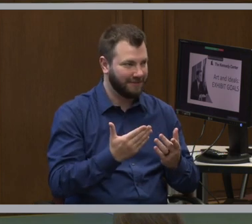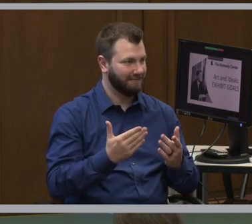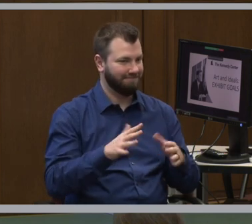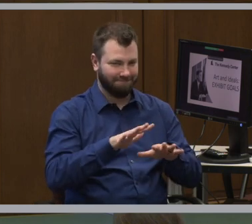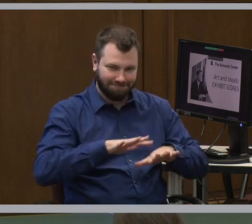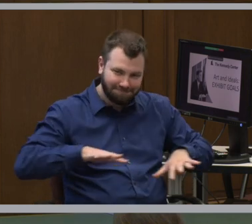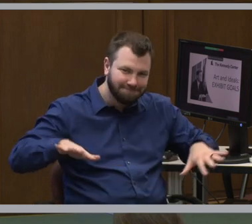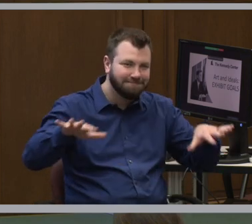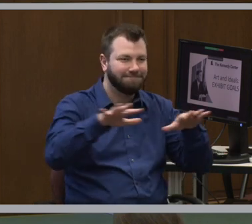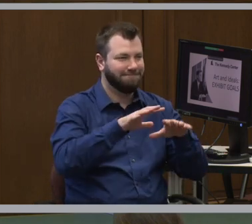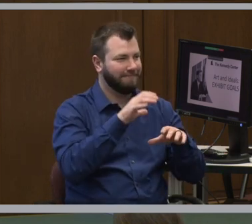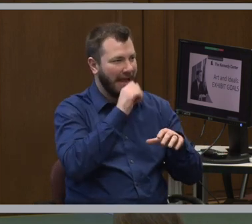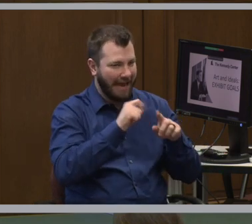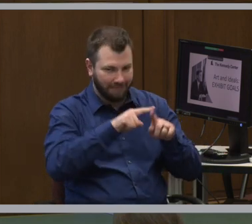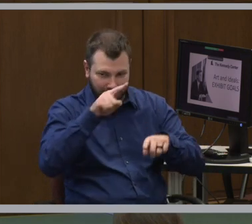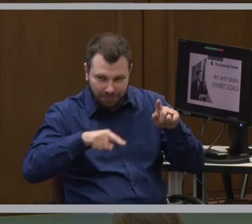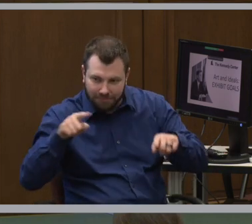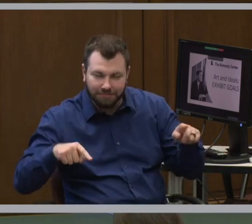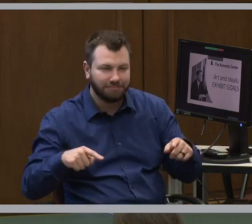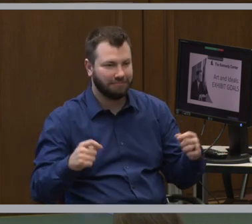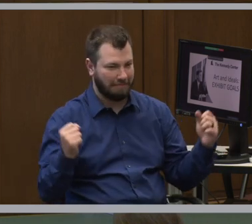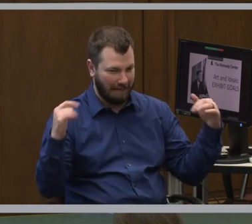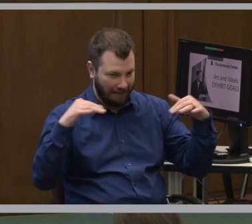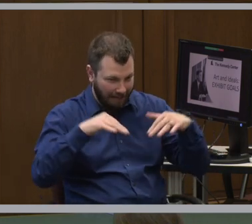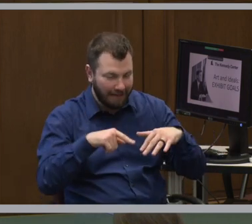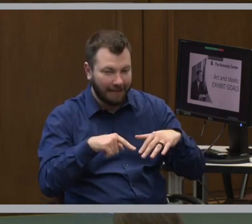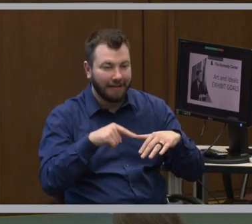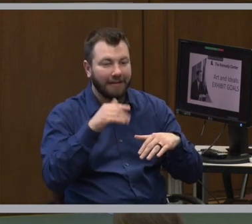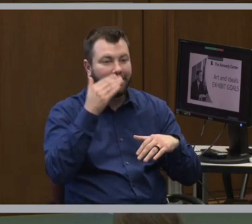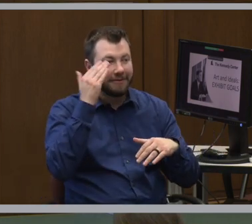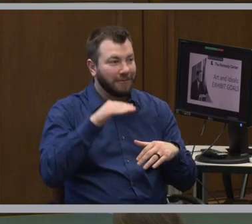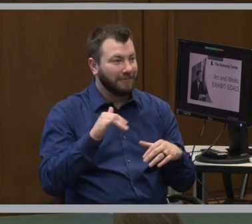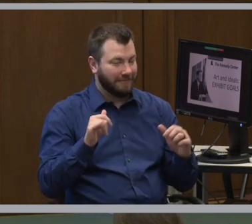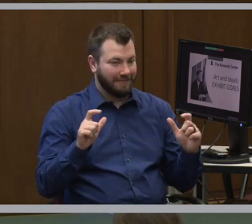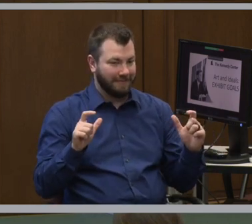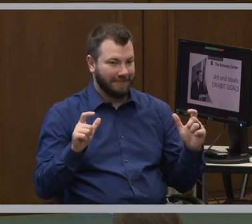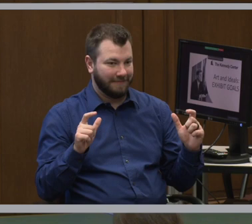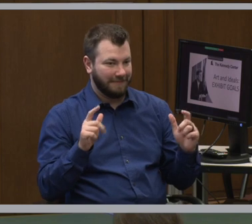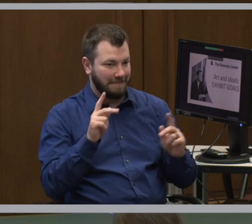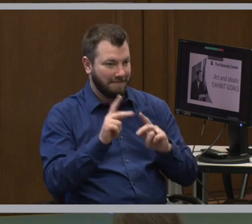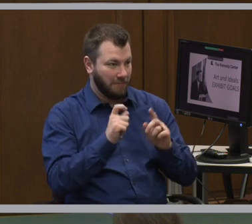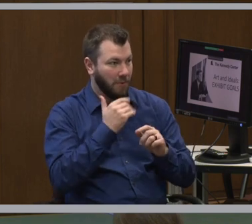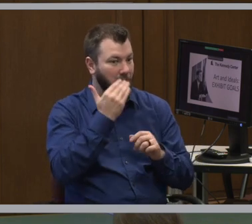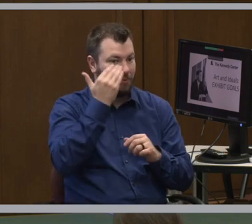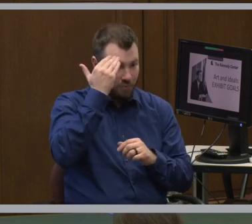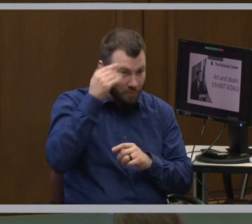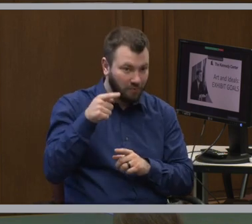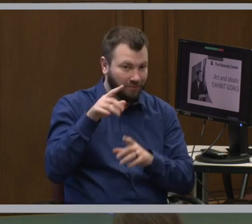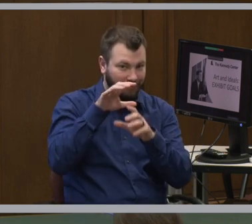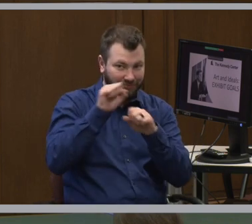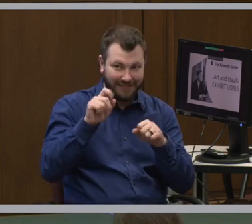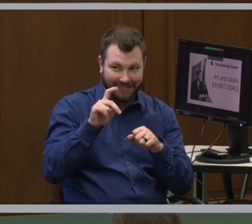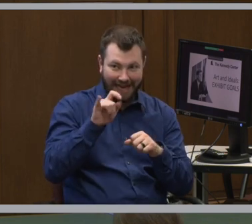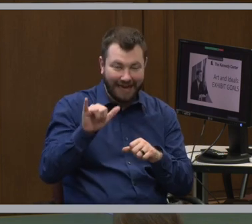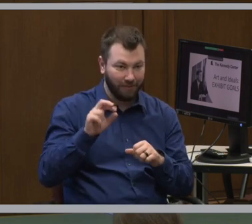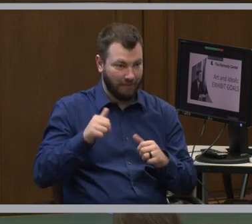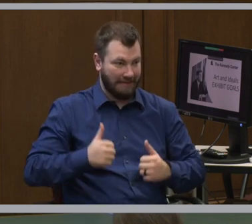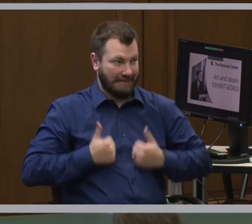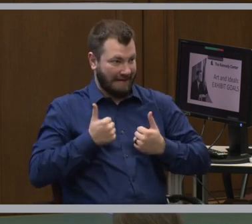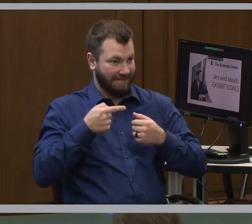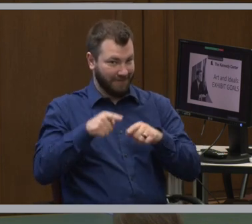of all ages. We know that increasingly there are fewer people who knew of President Kennedy or were alive